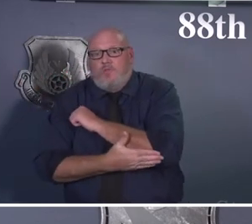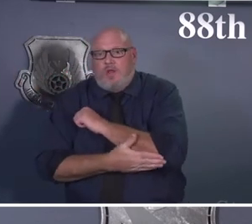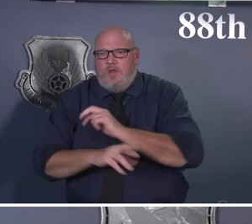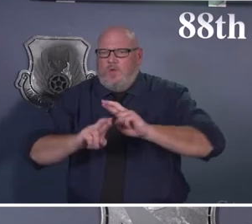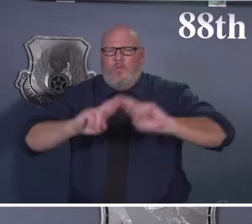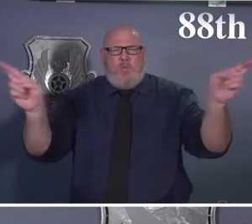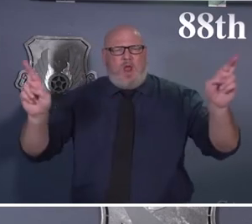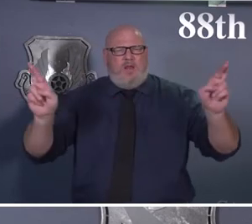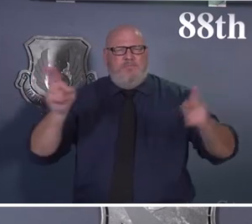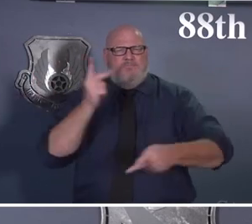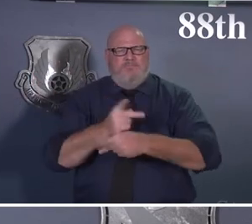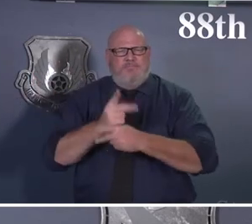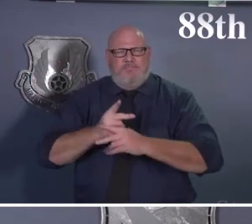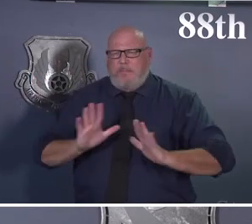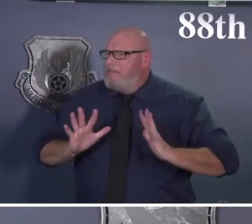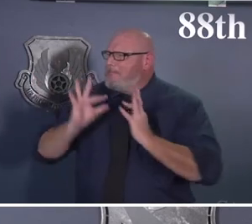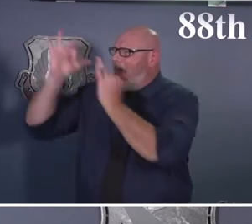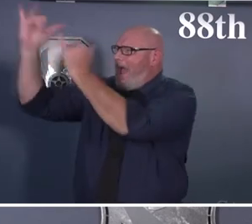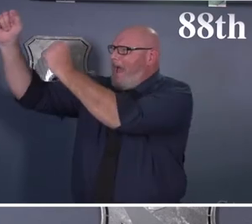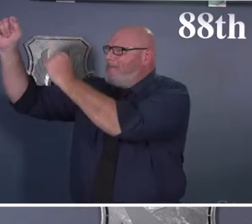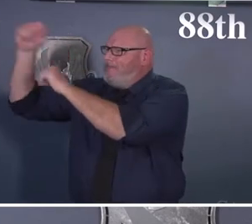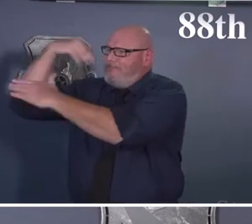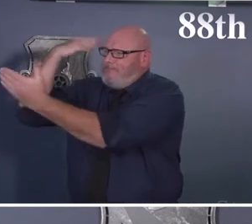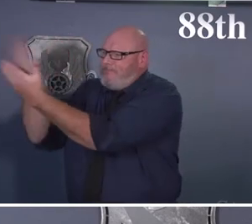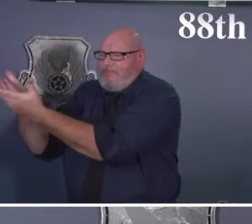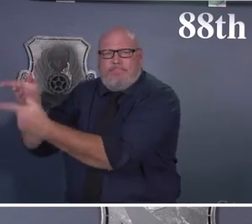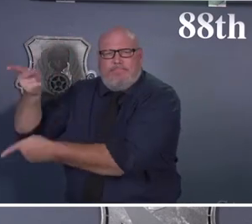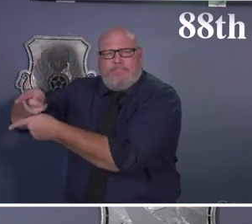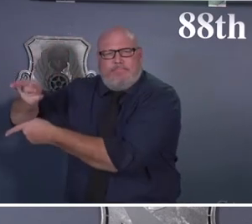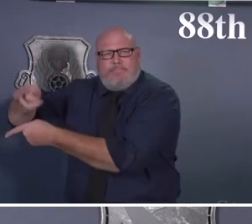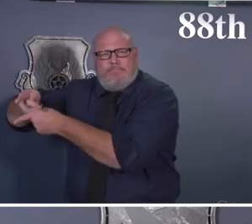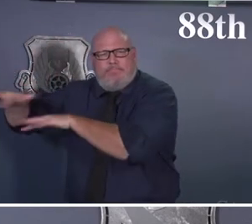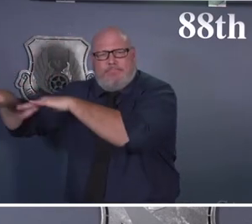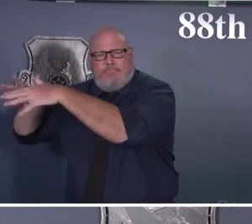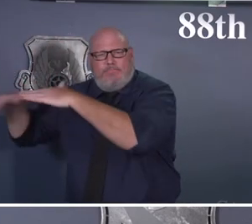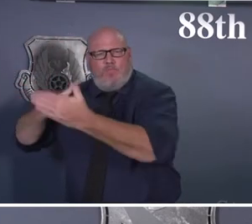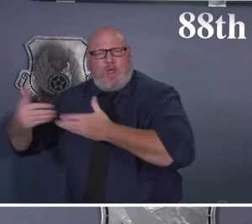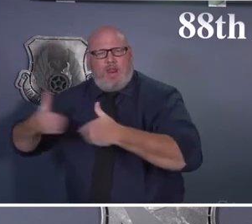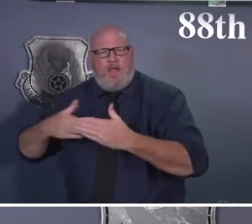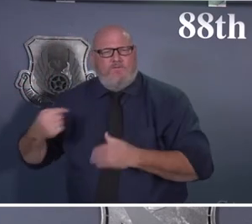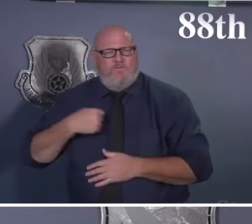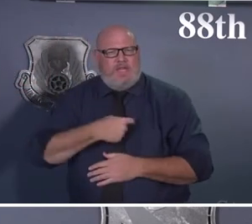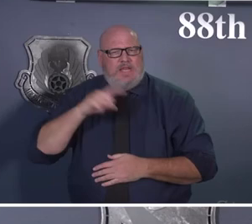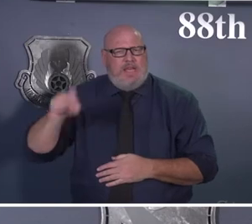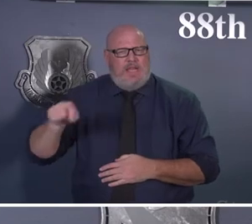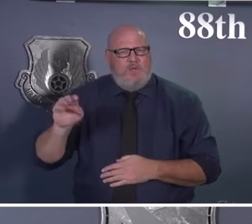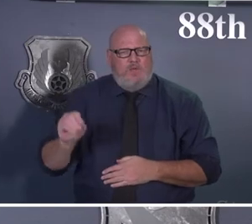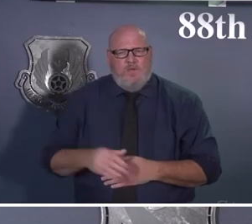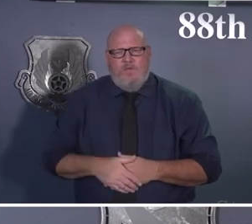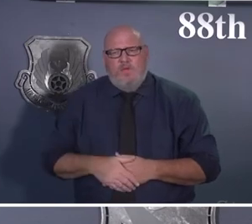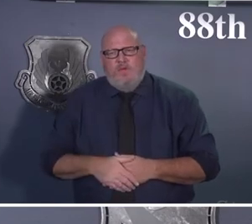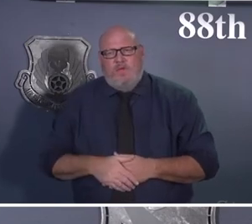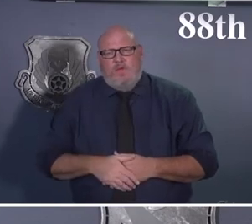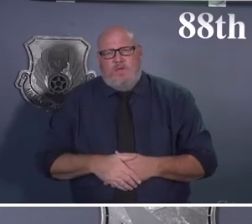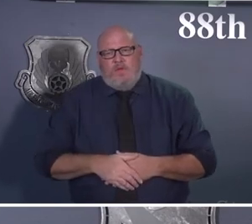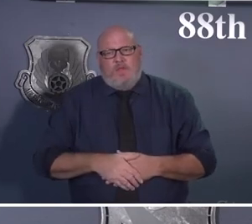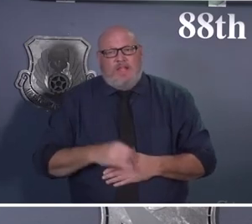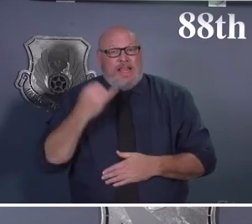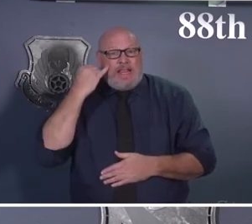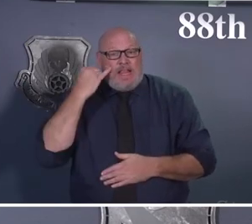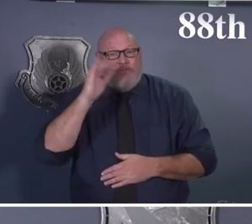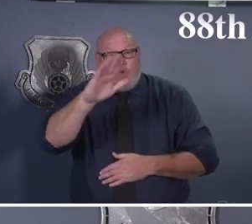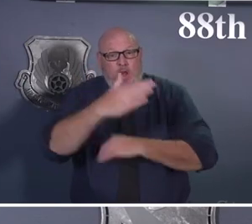get after it and know that if the nation calls you to serve, it's time to serve, just like we serve each and every day back here.